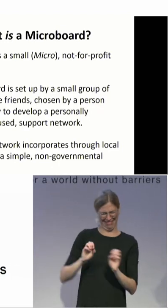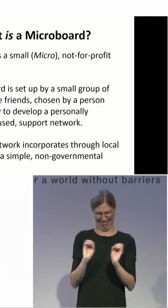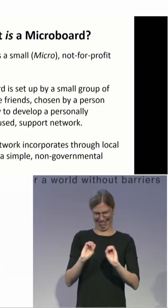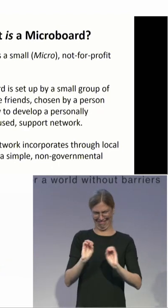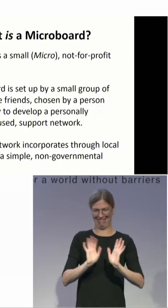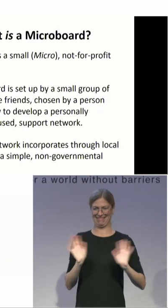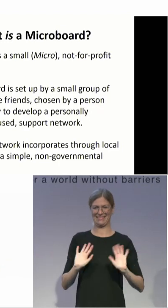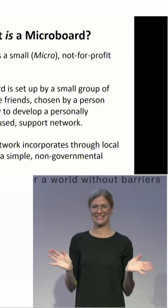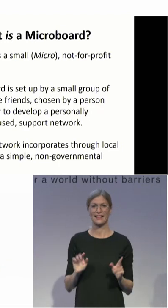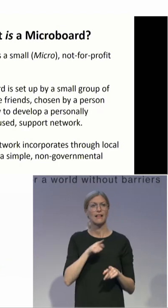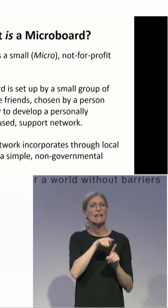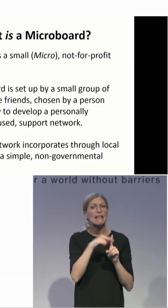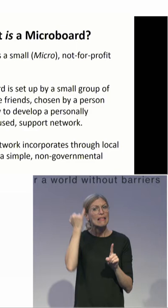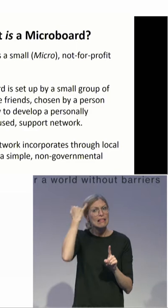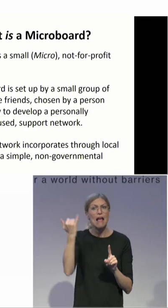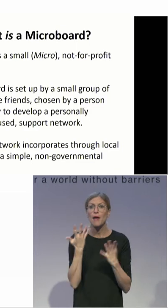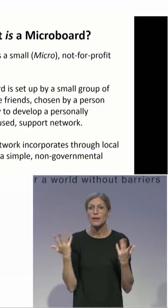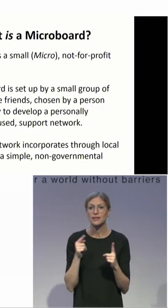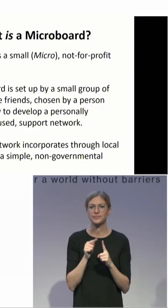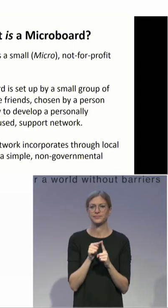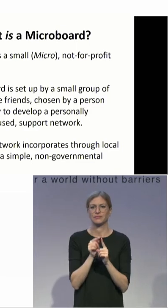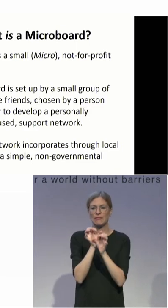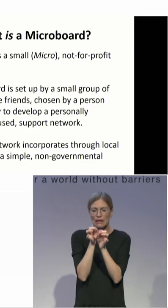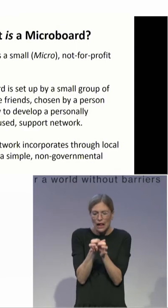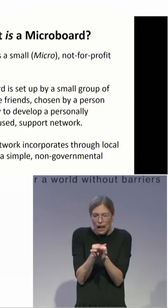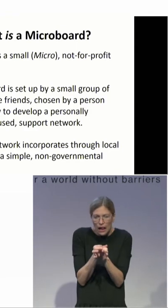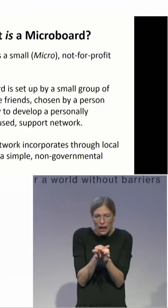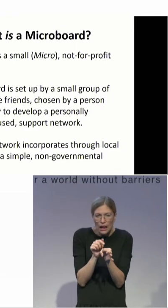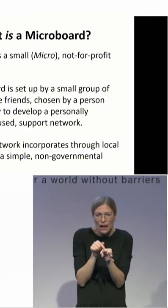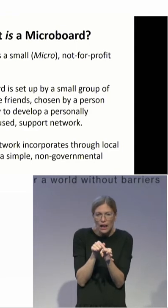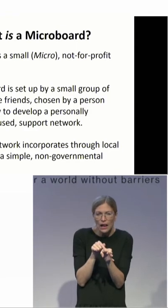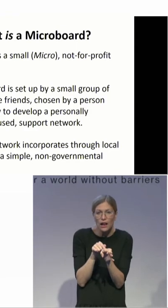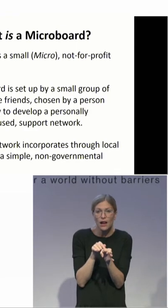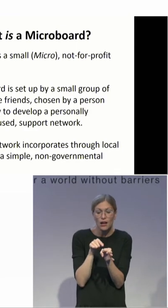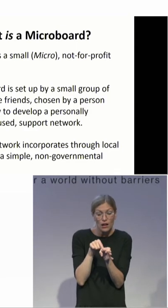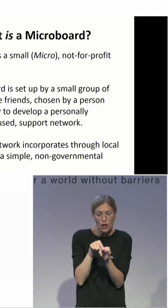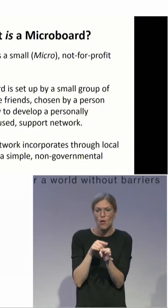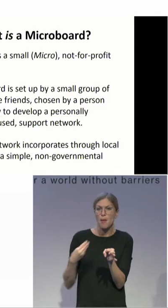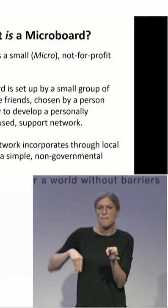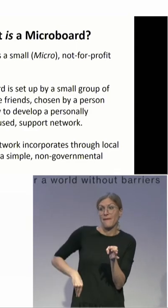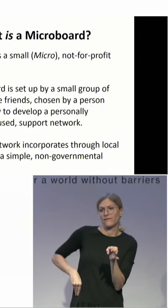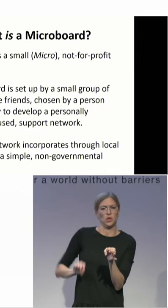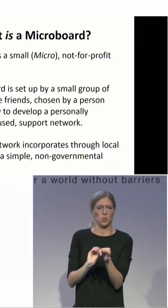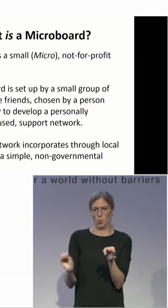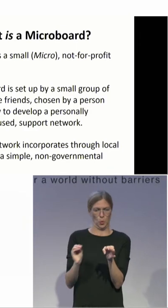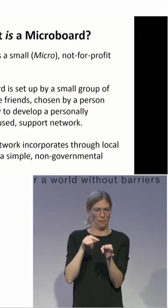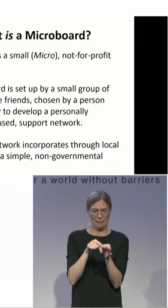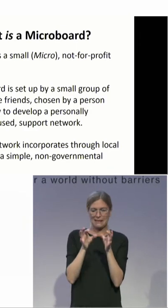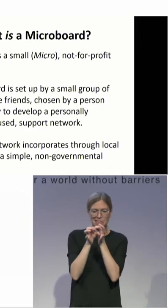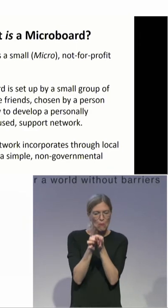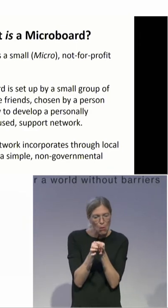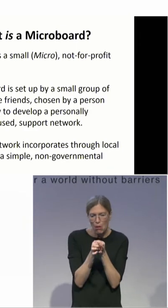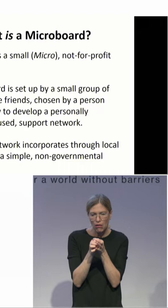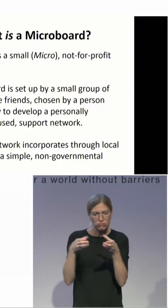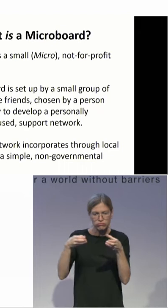of a microboard is it's a very tiny not-for-profit entity. So it's what we call in Canada a simple